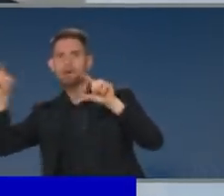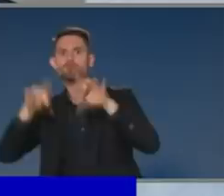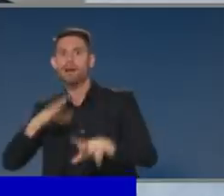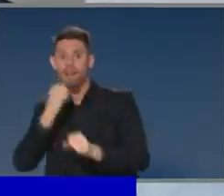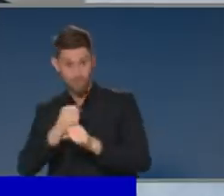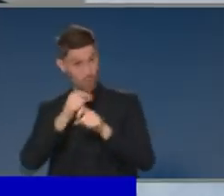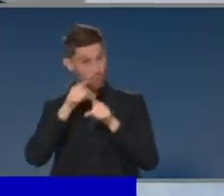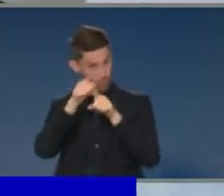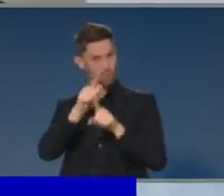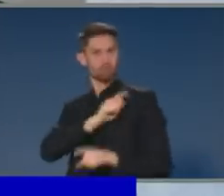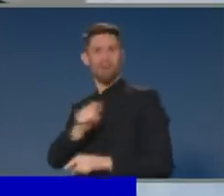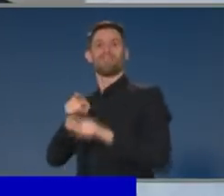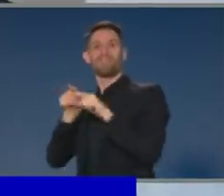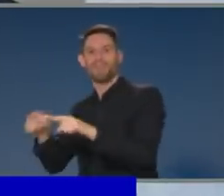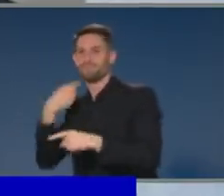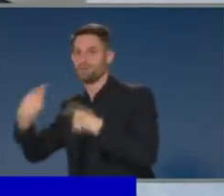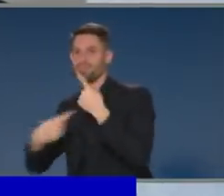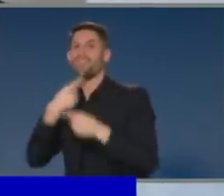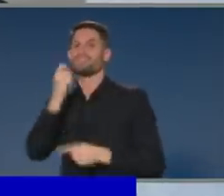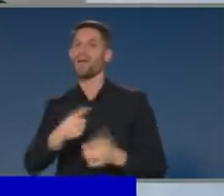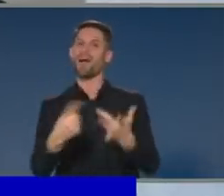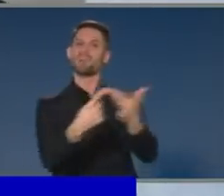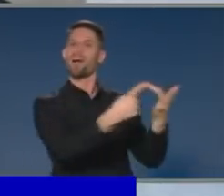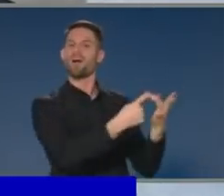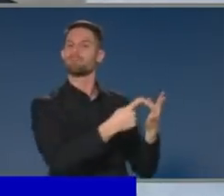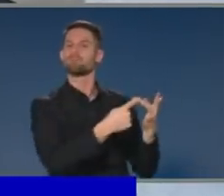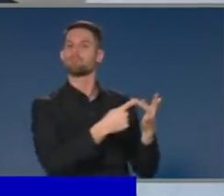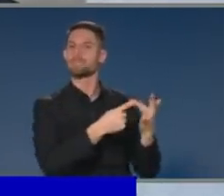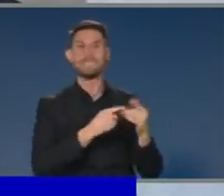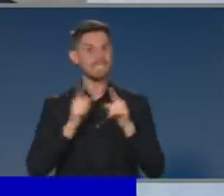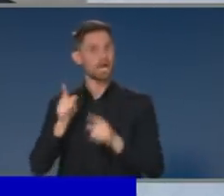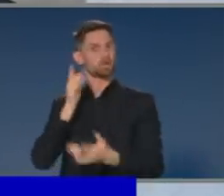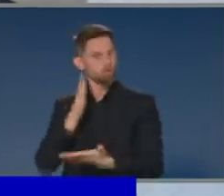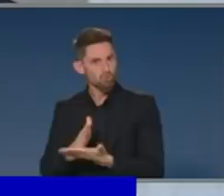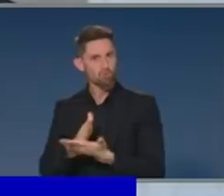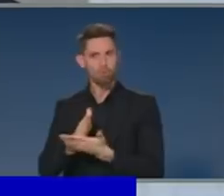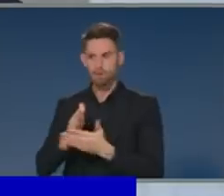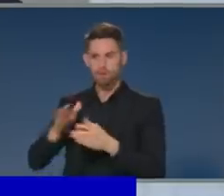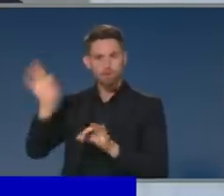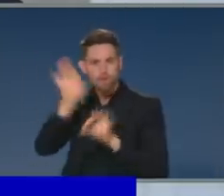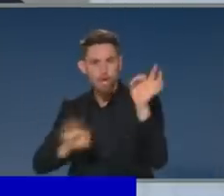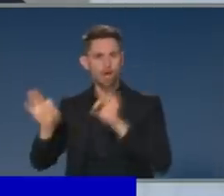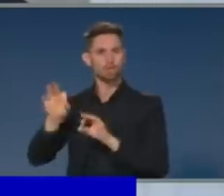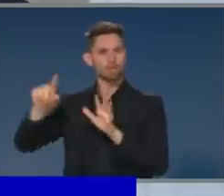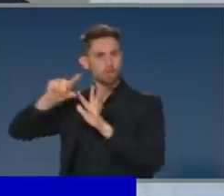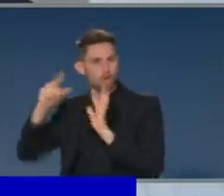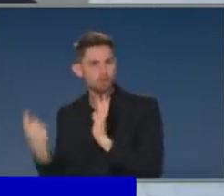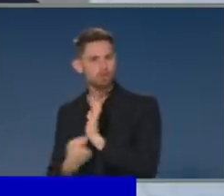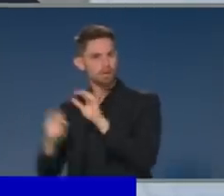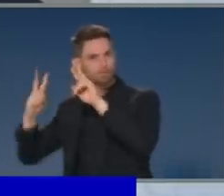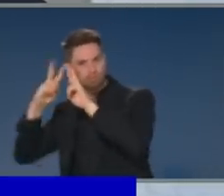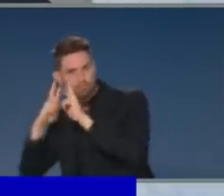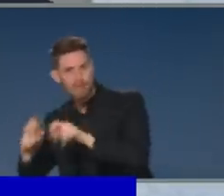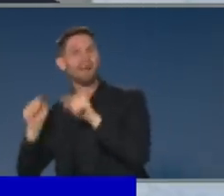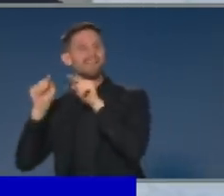through all the various platforms that are there, they all refer to those official forms of advice. And that is very important.